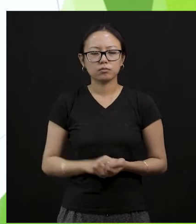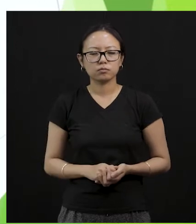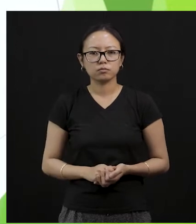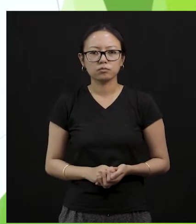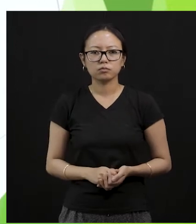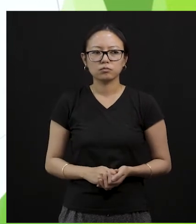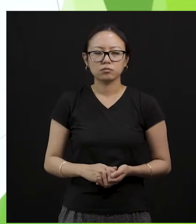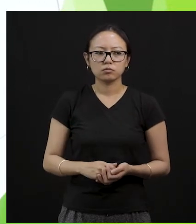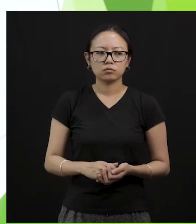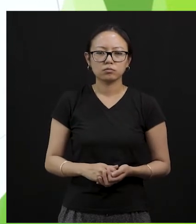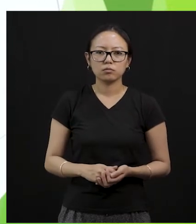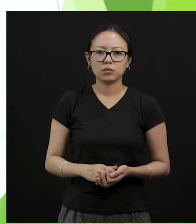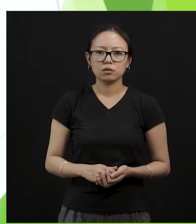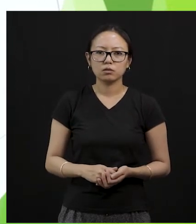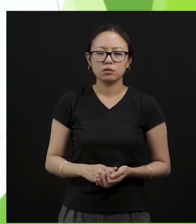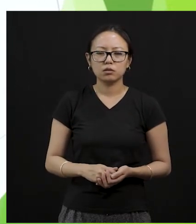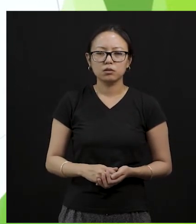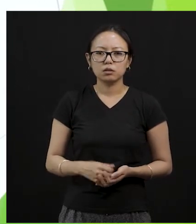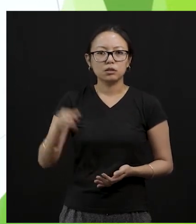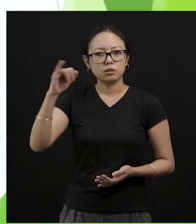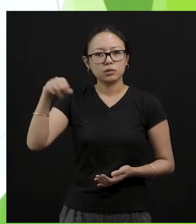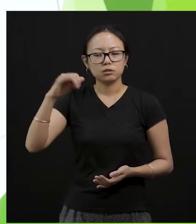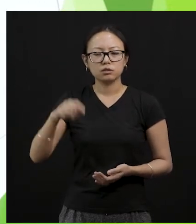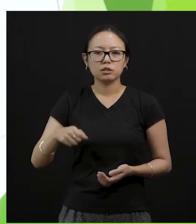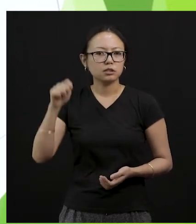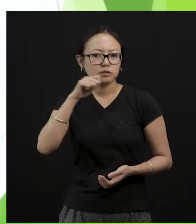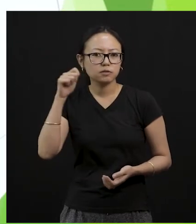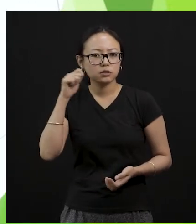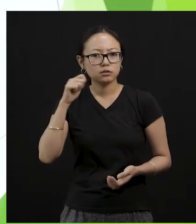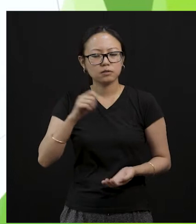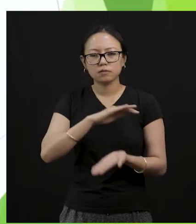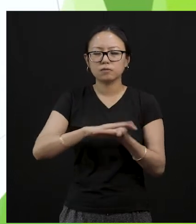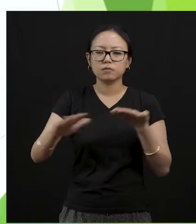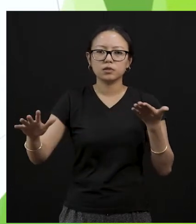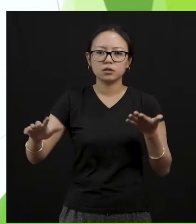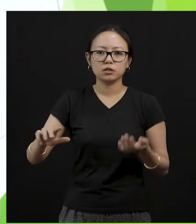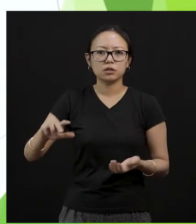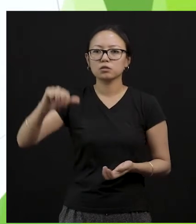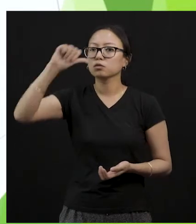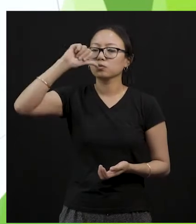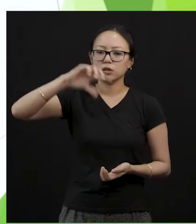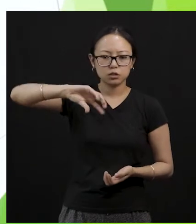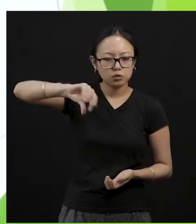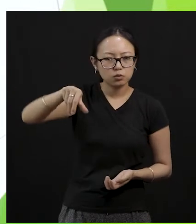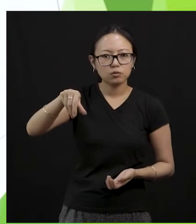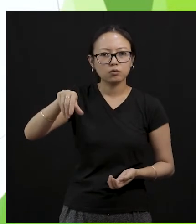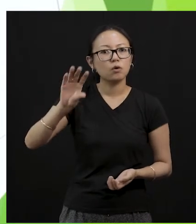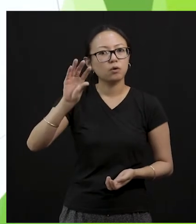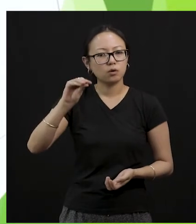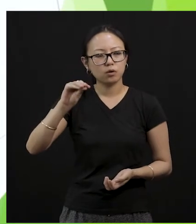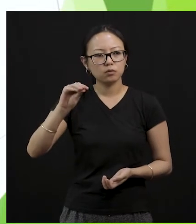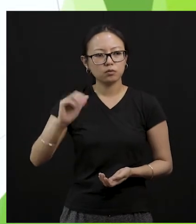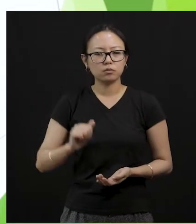water tap while brushing your teeth. Look at this picture. This little girl has kept the